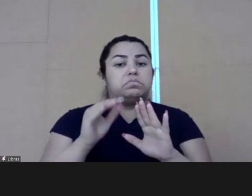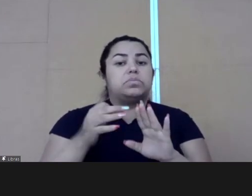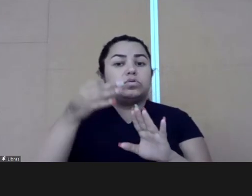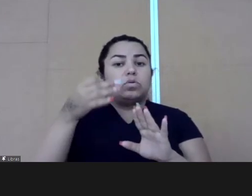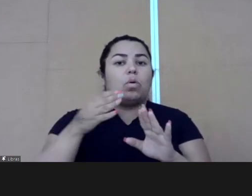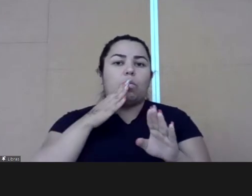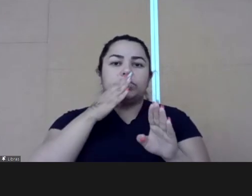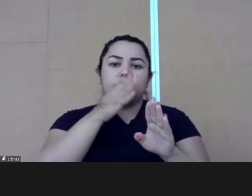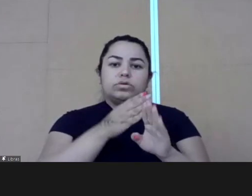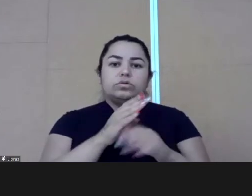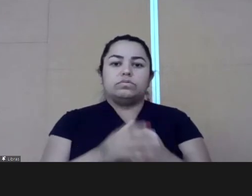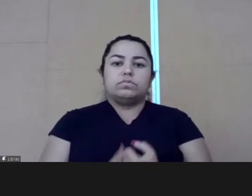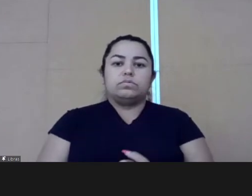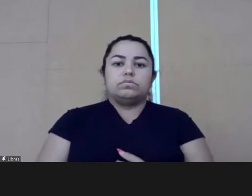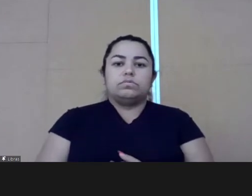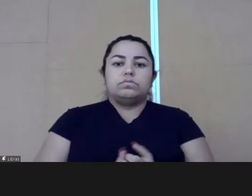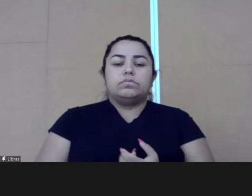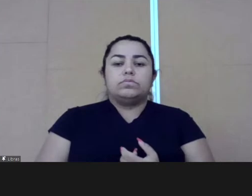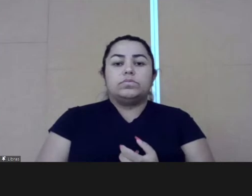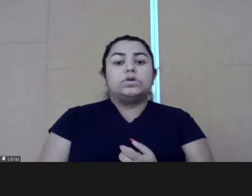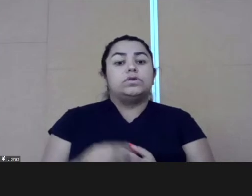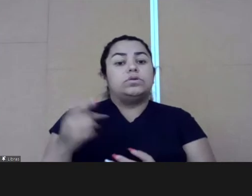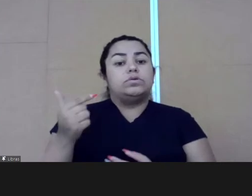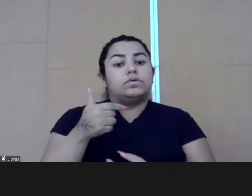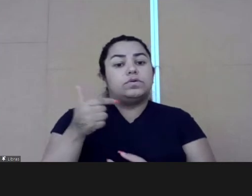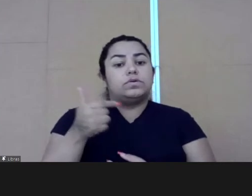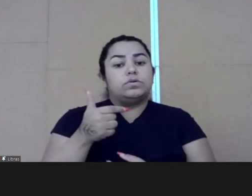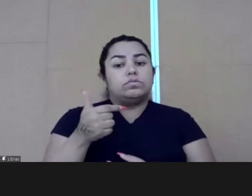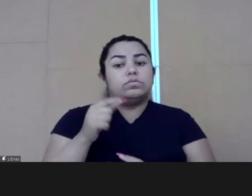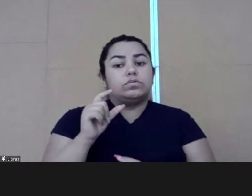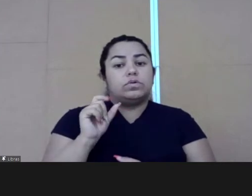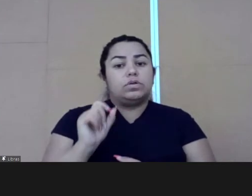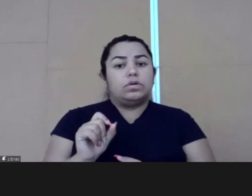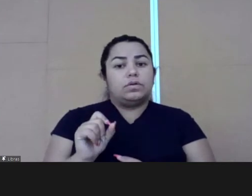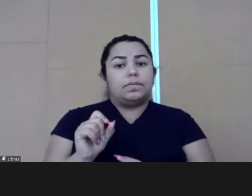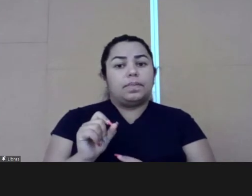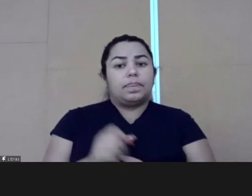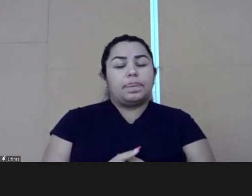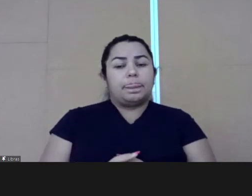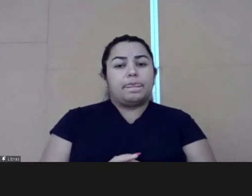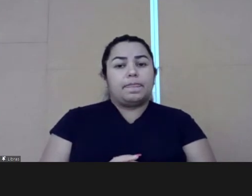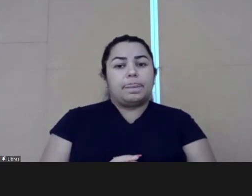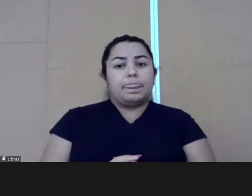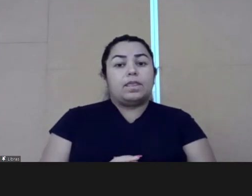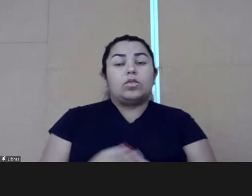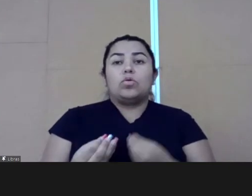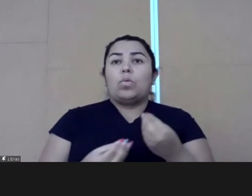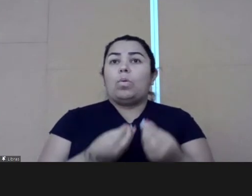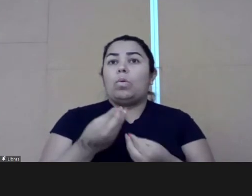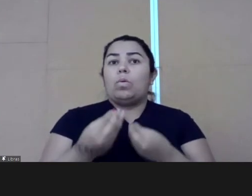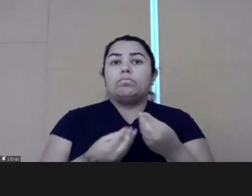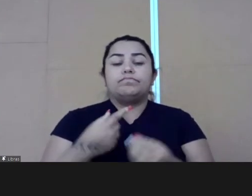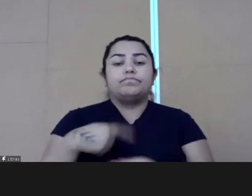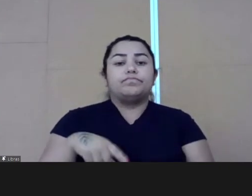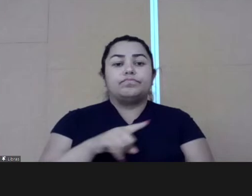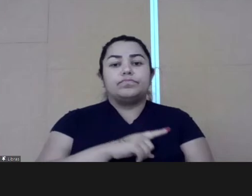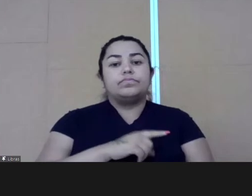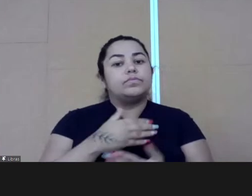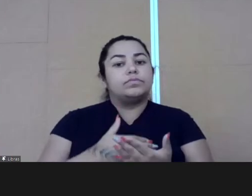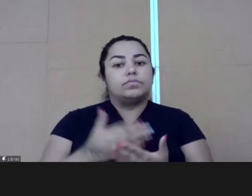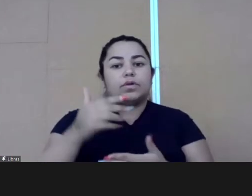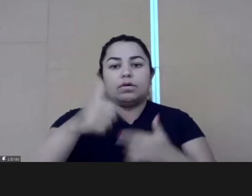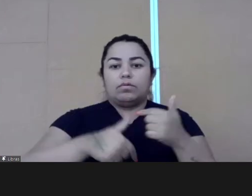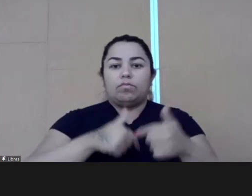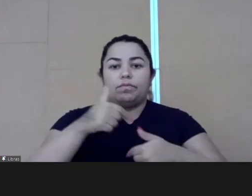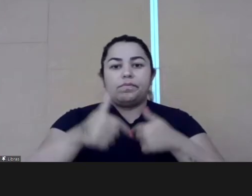I'm really trying to be very specific in my answer. And the second one is how